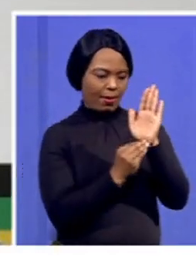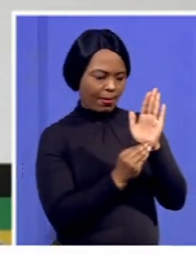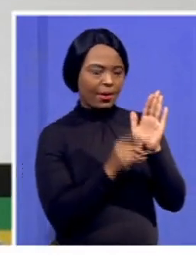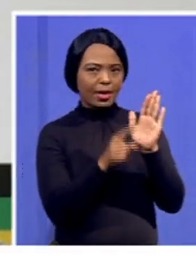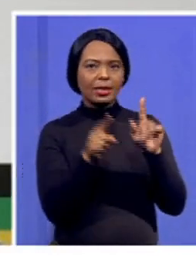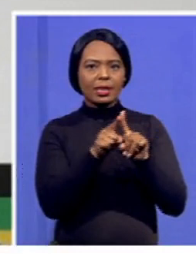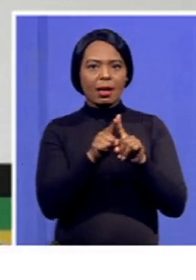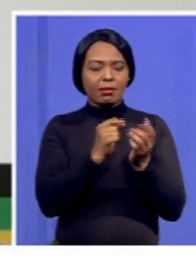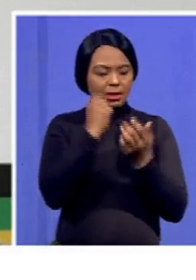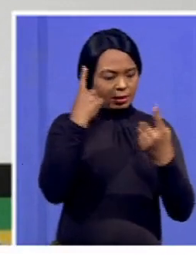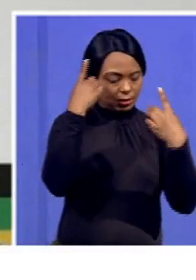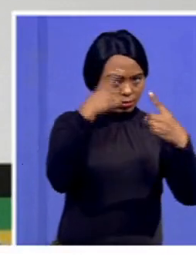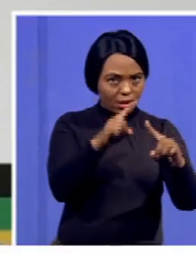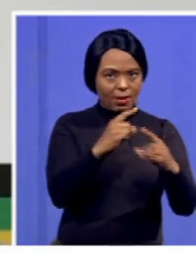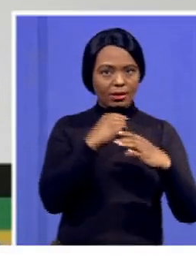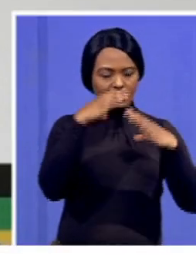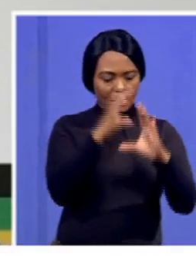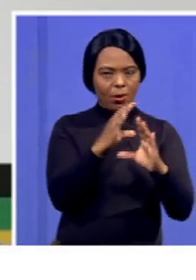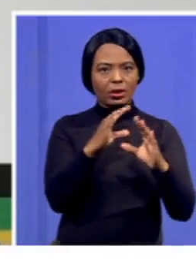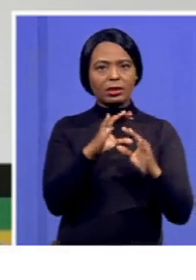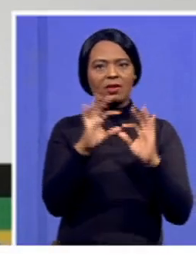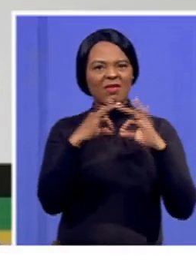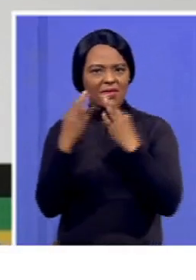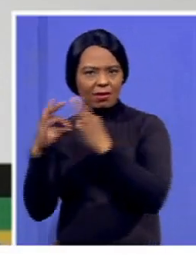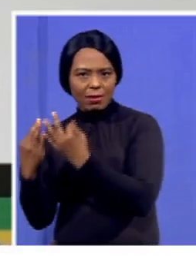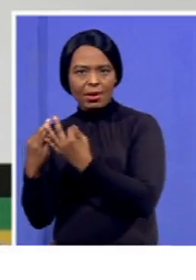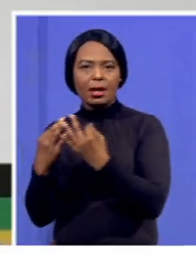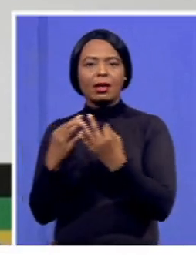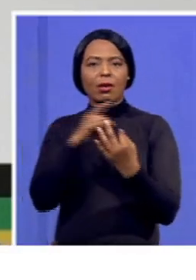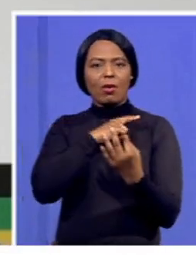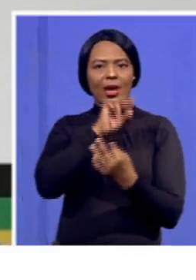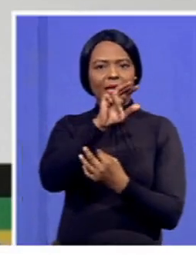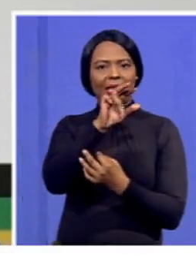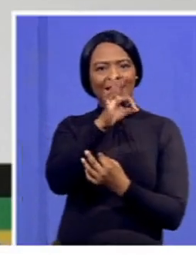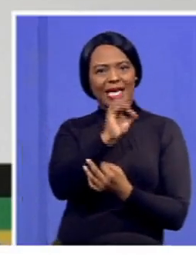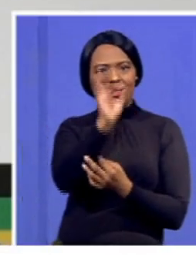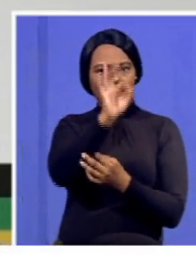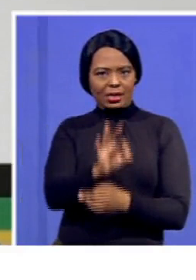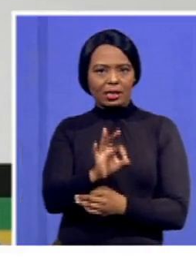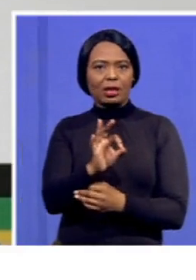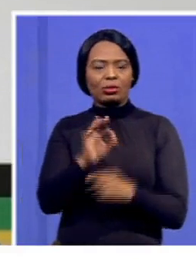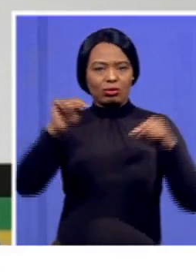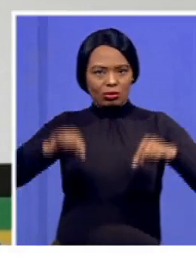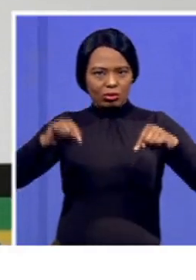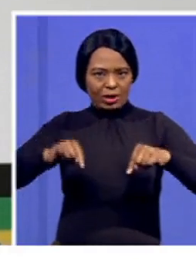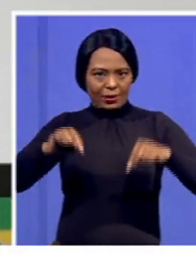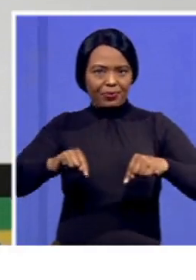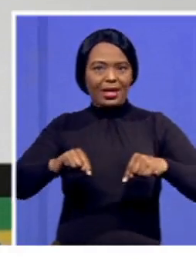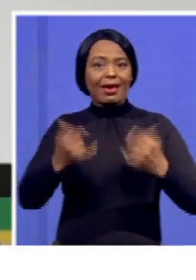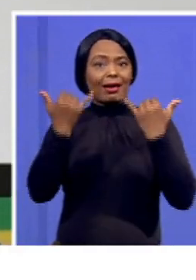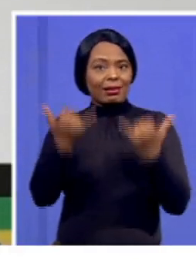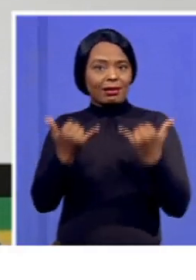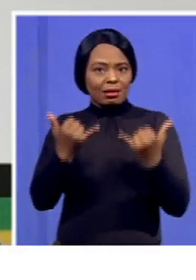the poorest, 80% of the households, which is currently around 30% today. An increase in the employment